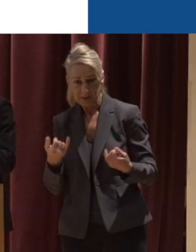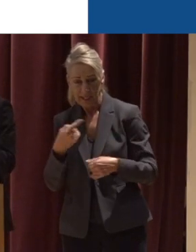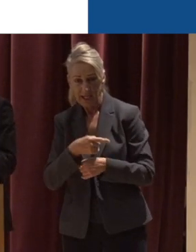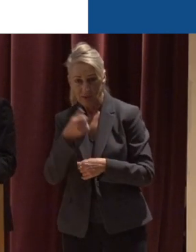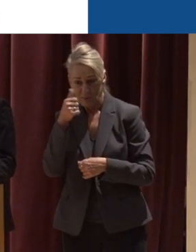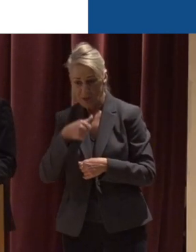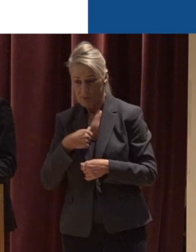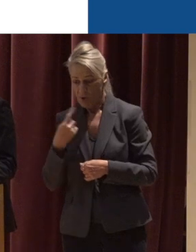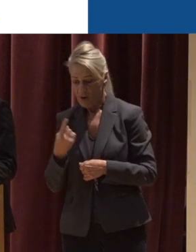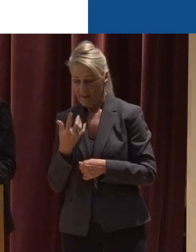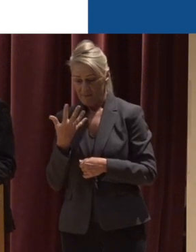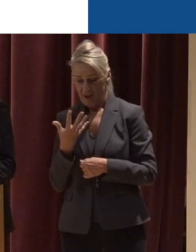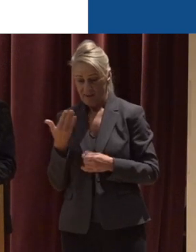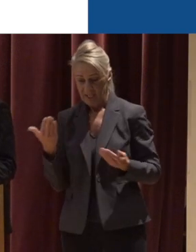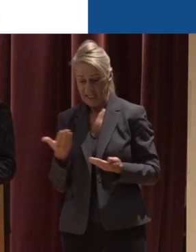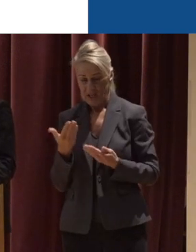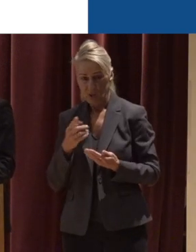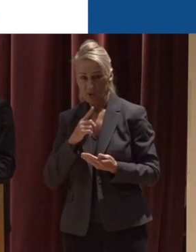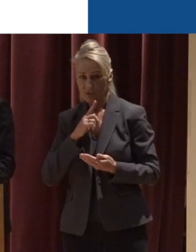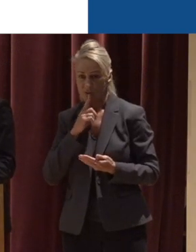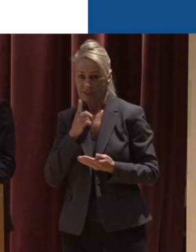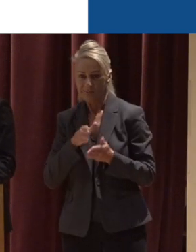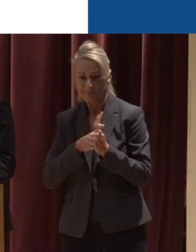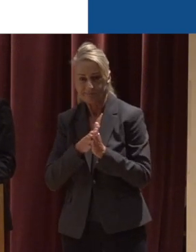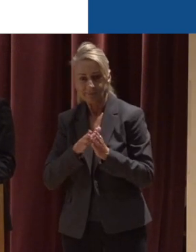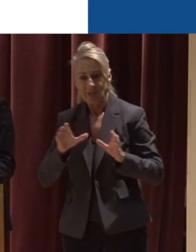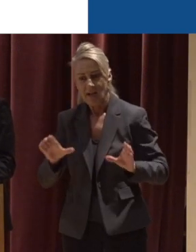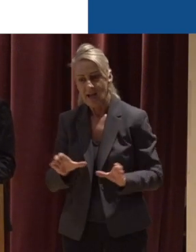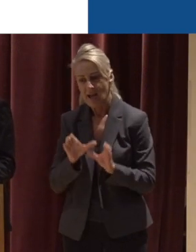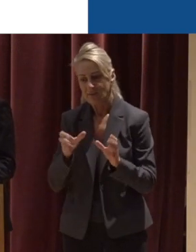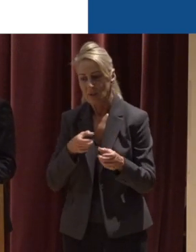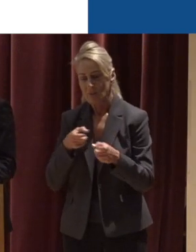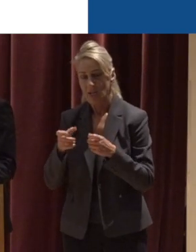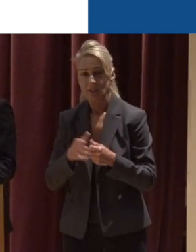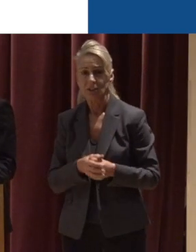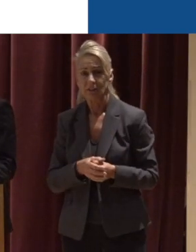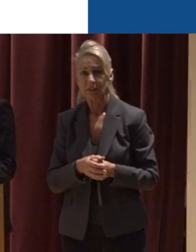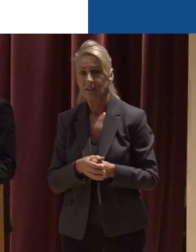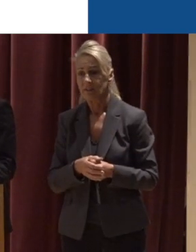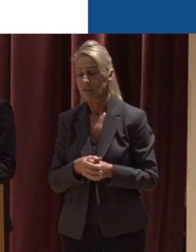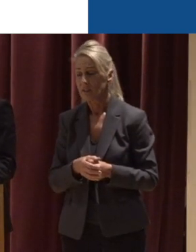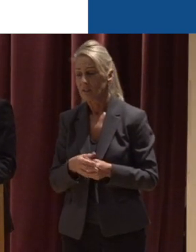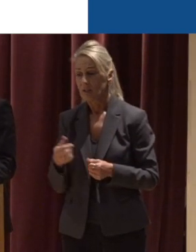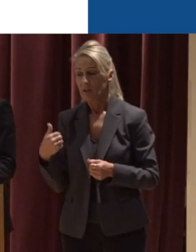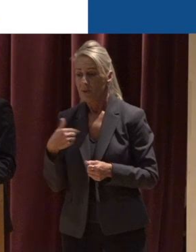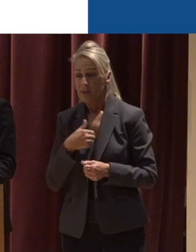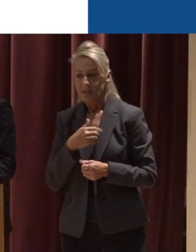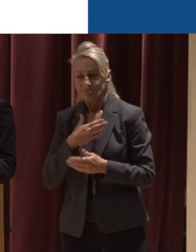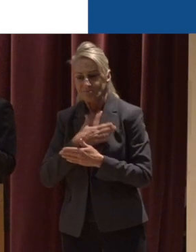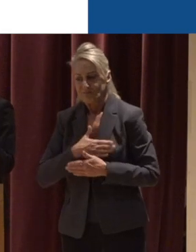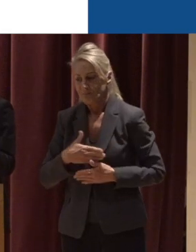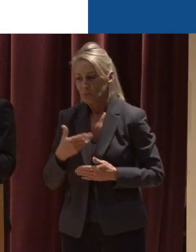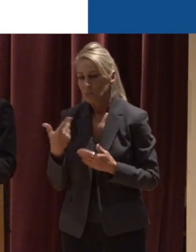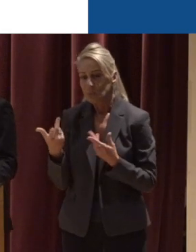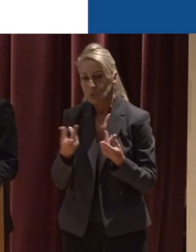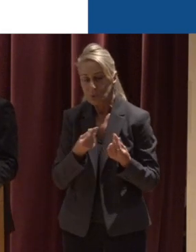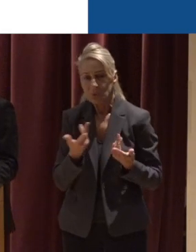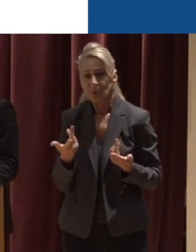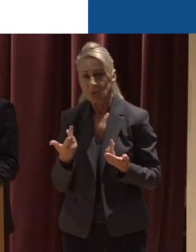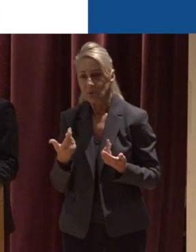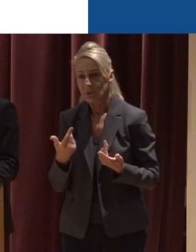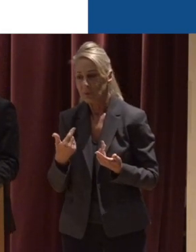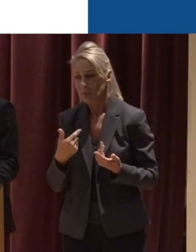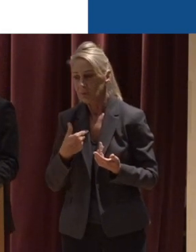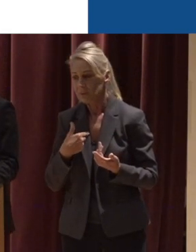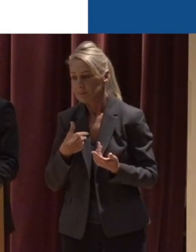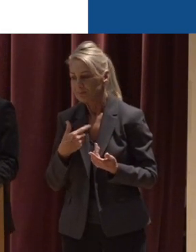only five of us in the city That are really actively managing those So we are, we love what we do We are tasked to